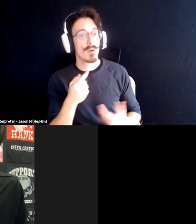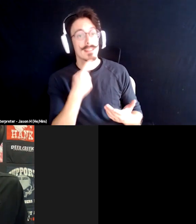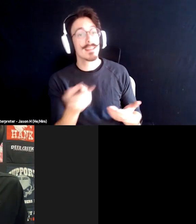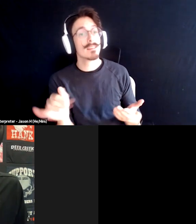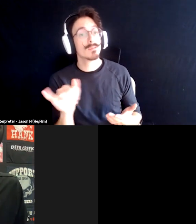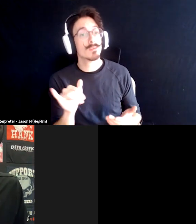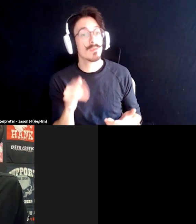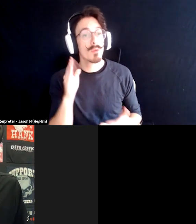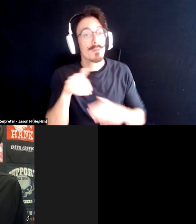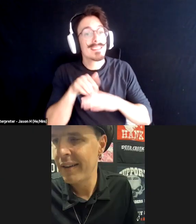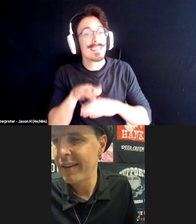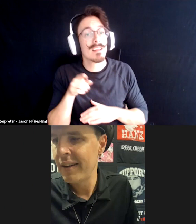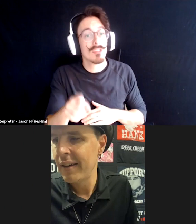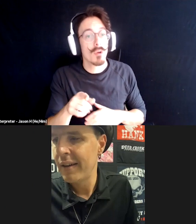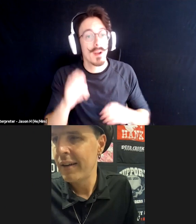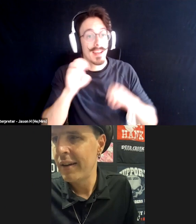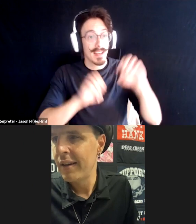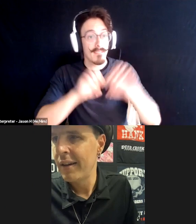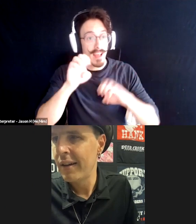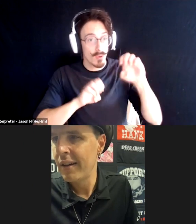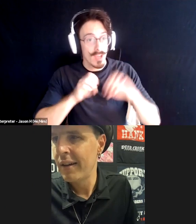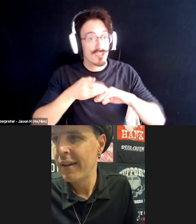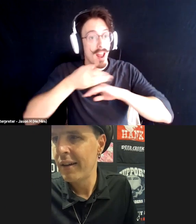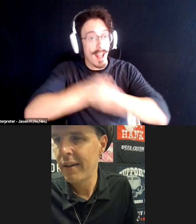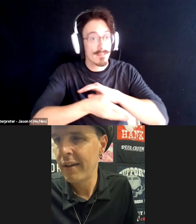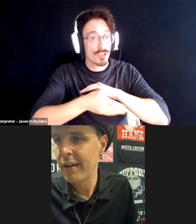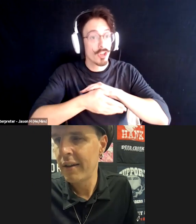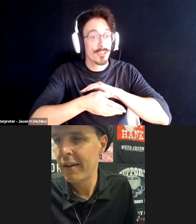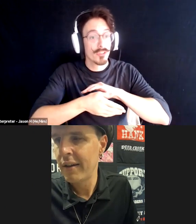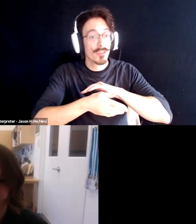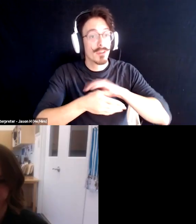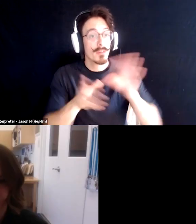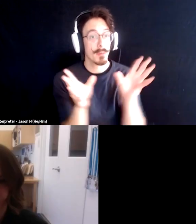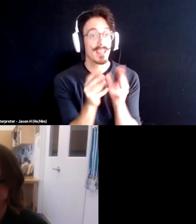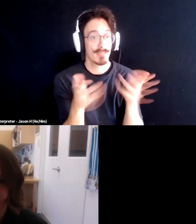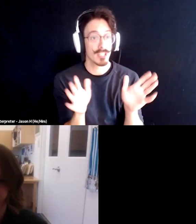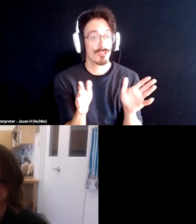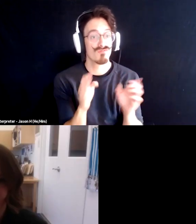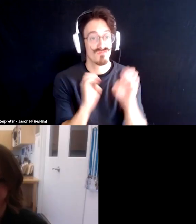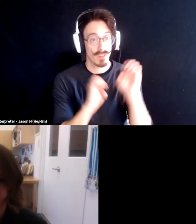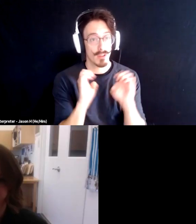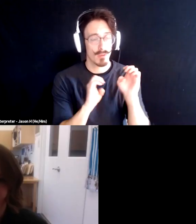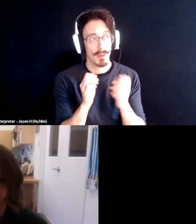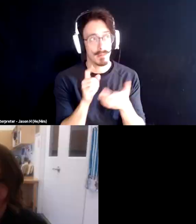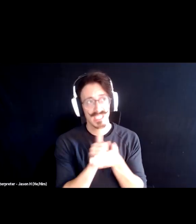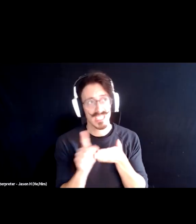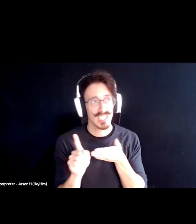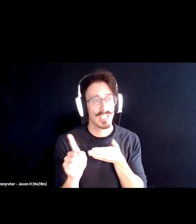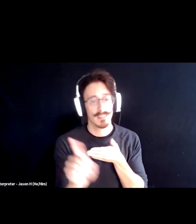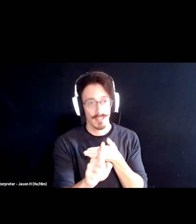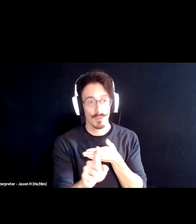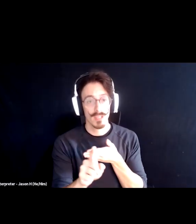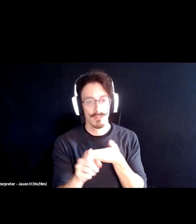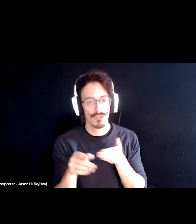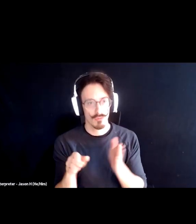be sending you um an evaluation after uh the meeting probably early next week so we give Rhea